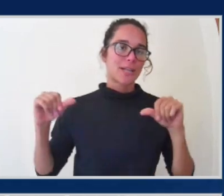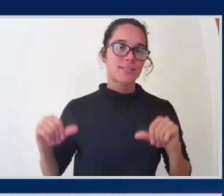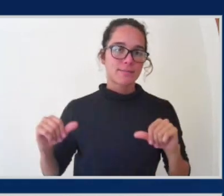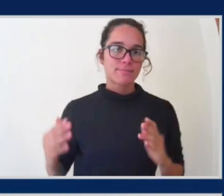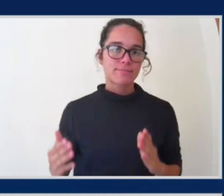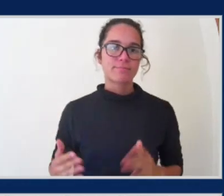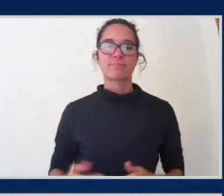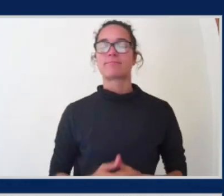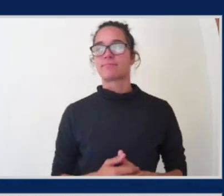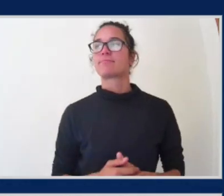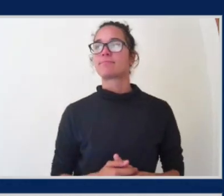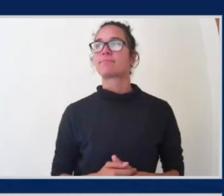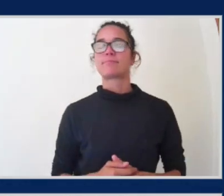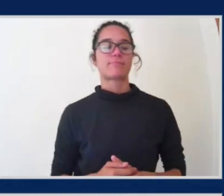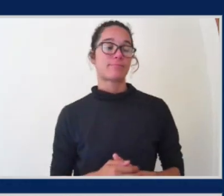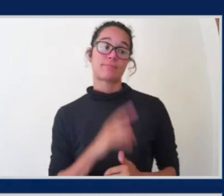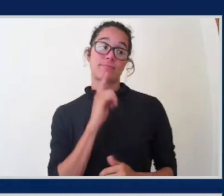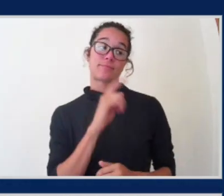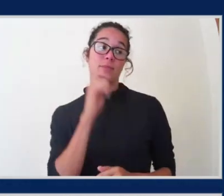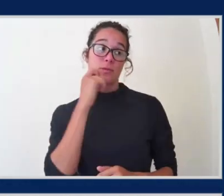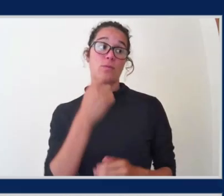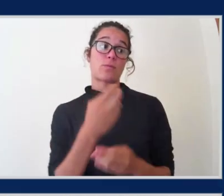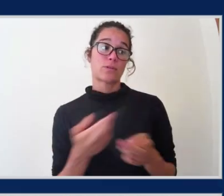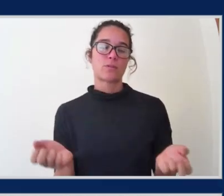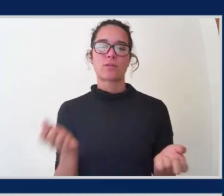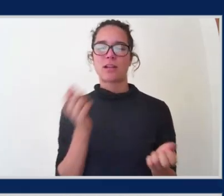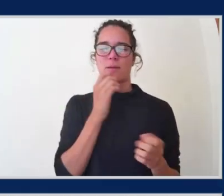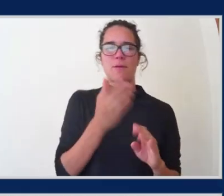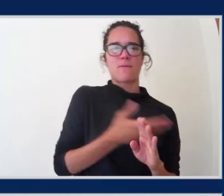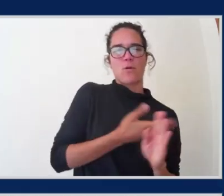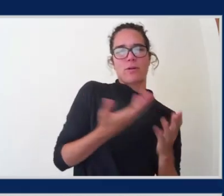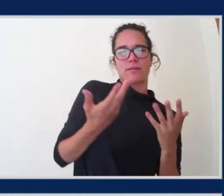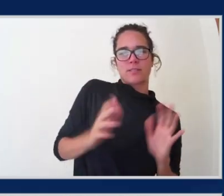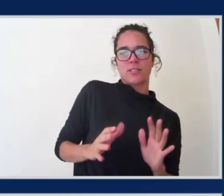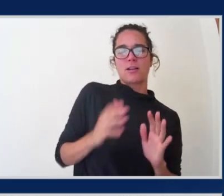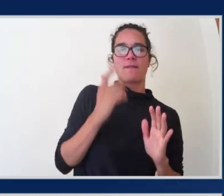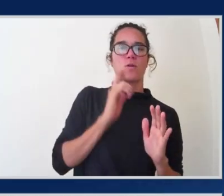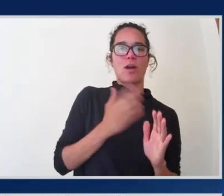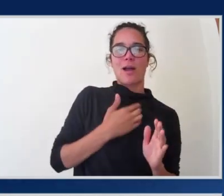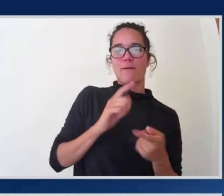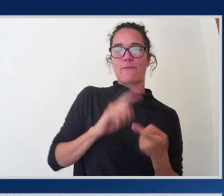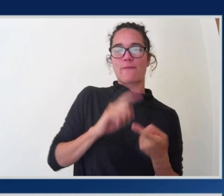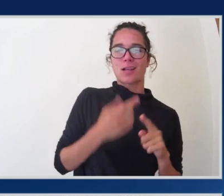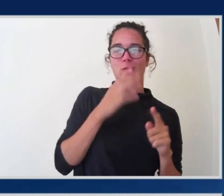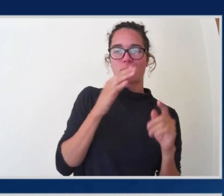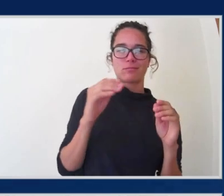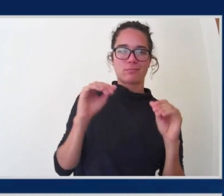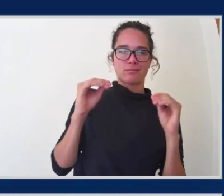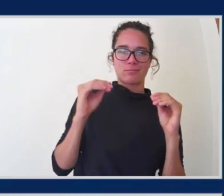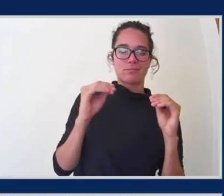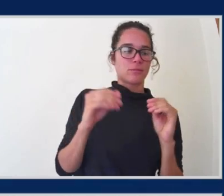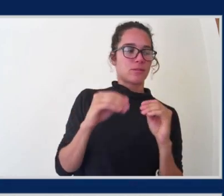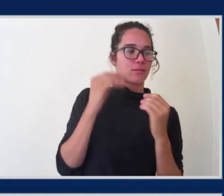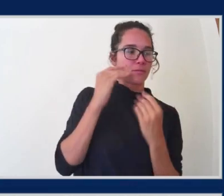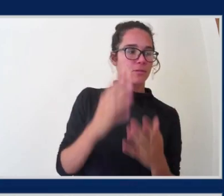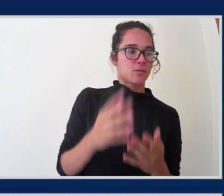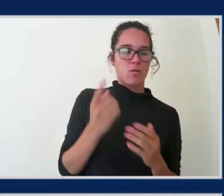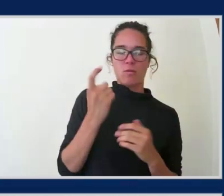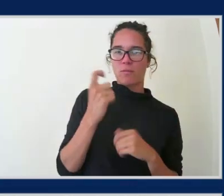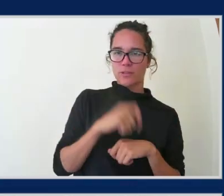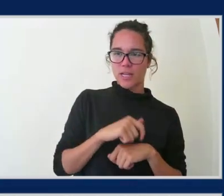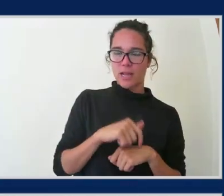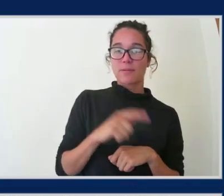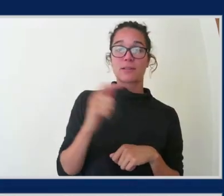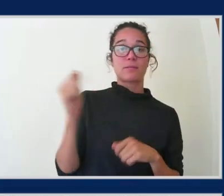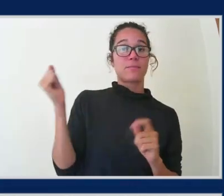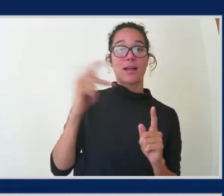Now let's break this down one more time before we leave for our friends, because it comes back to the option to, oh, there it is, prepare for the